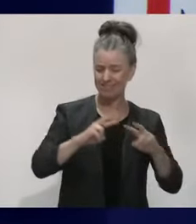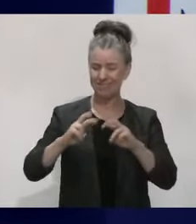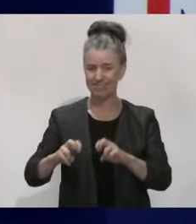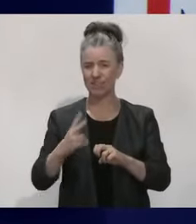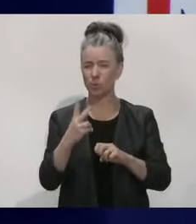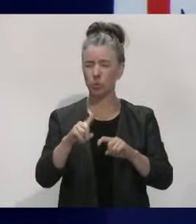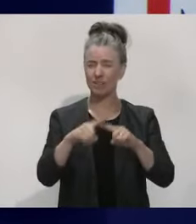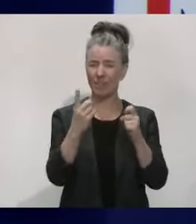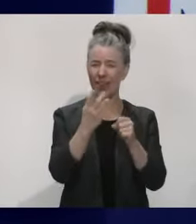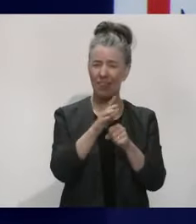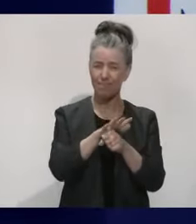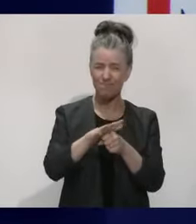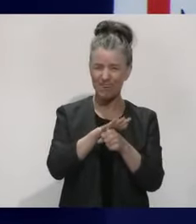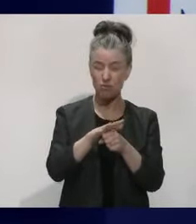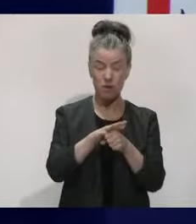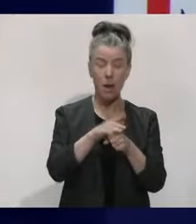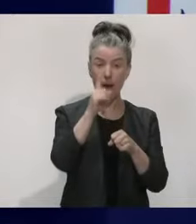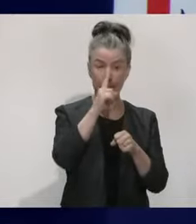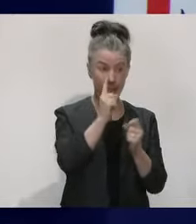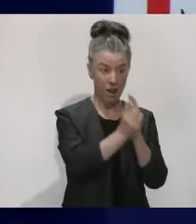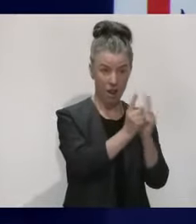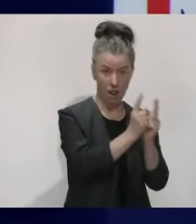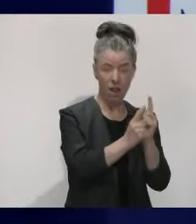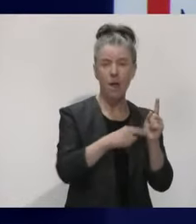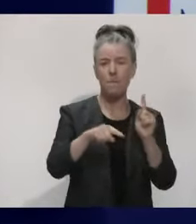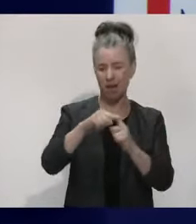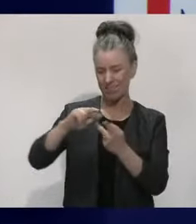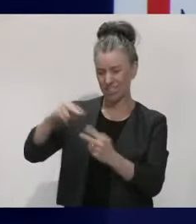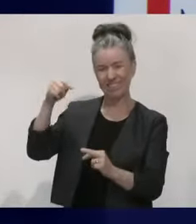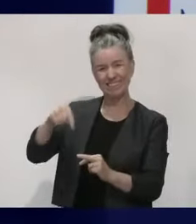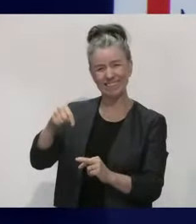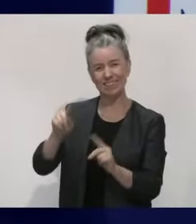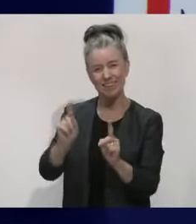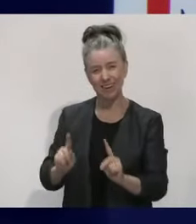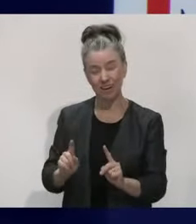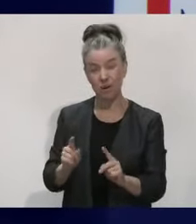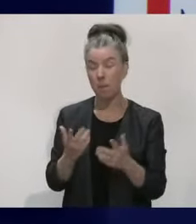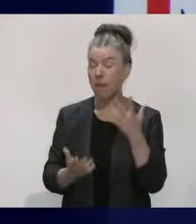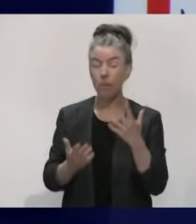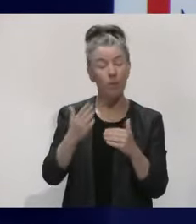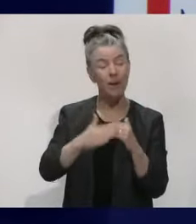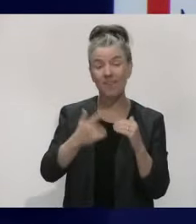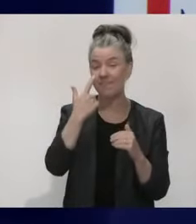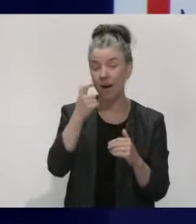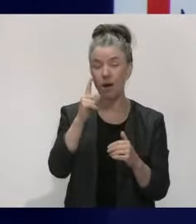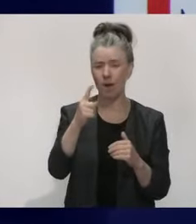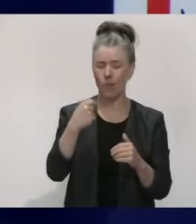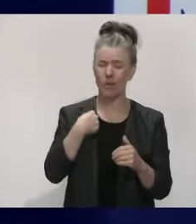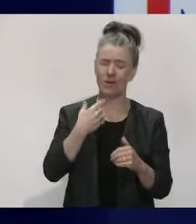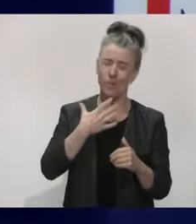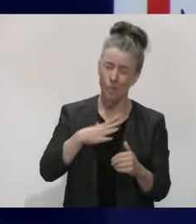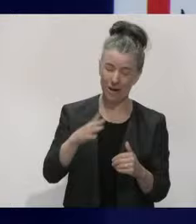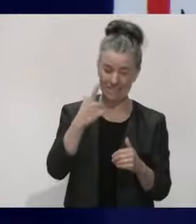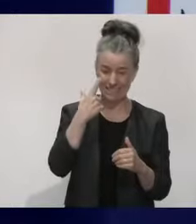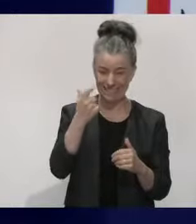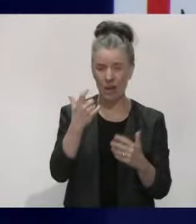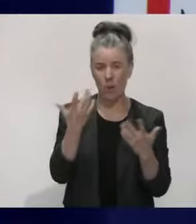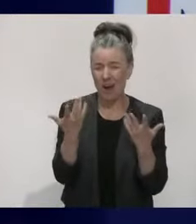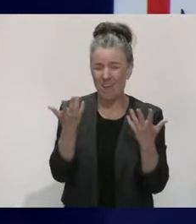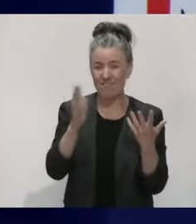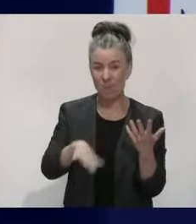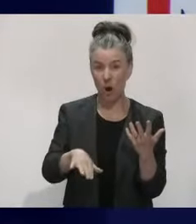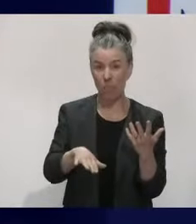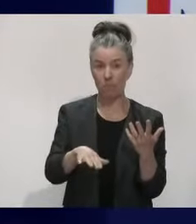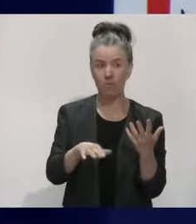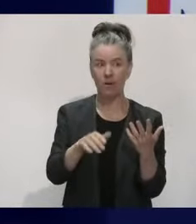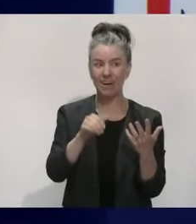us find that out. It may be that we don't find out where it came from, but we are very keen to do so, because then we can identify if